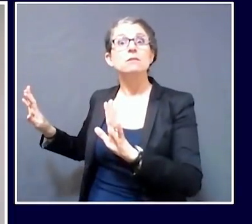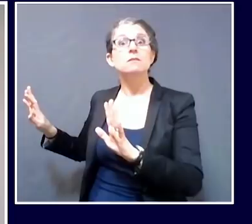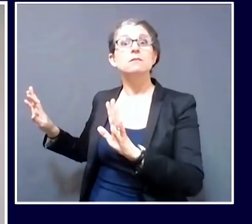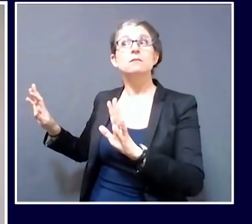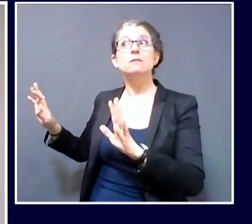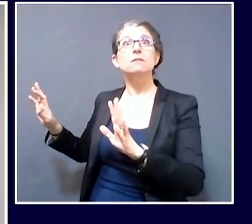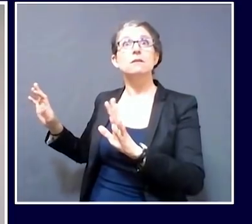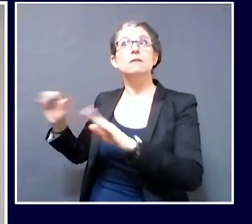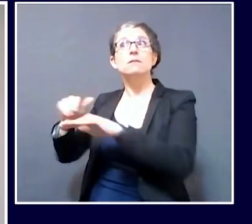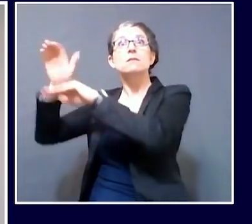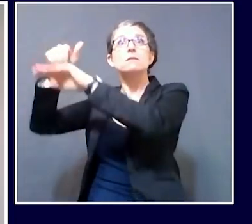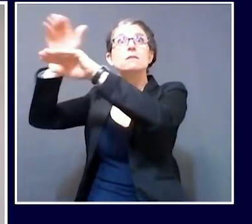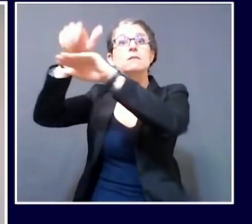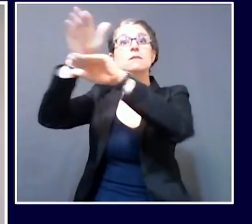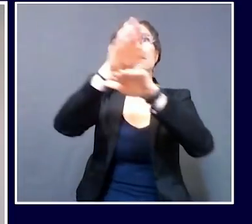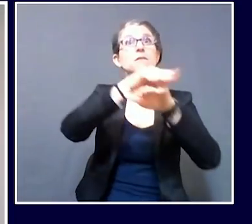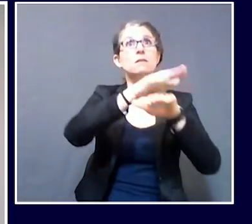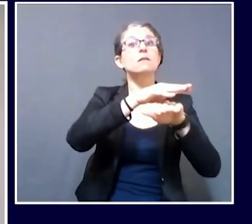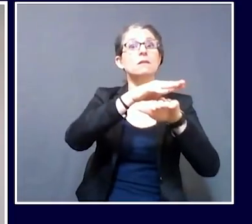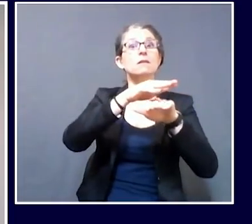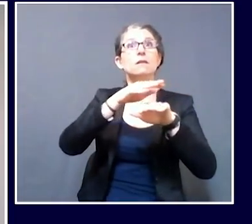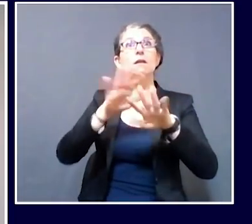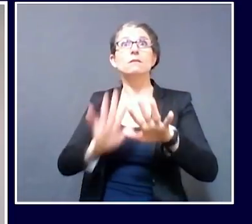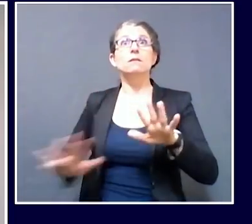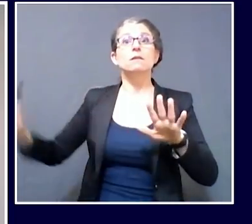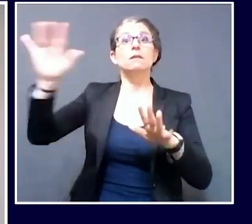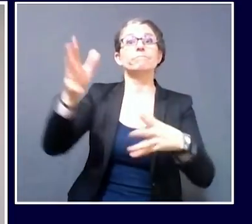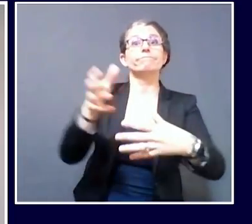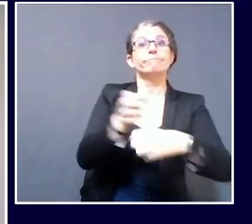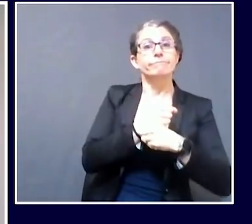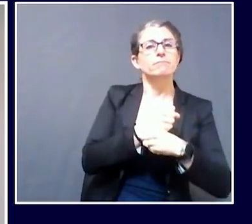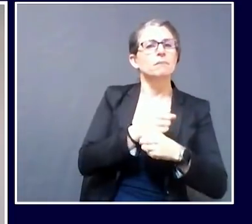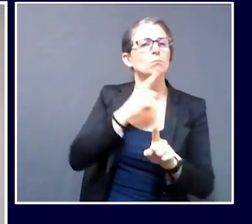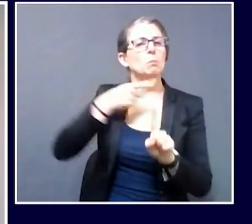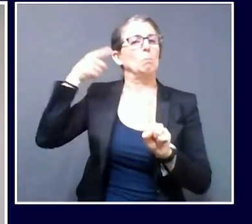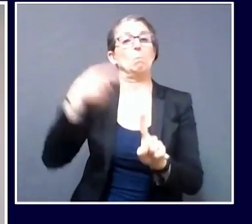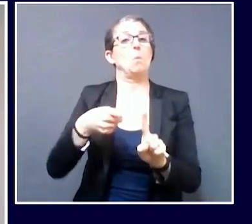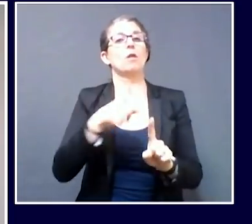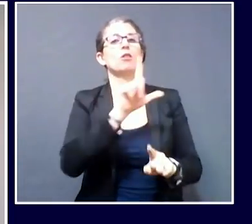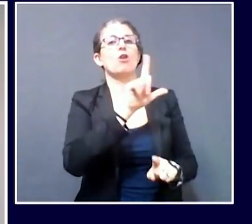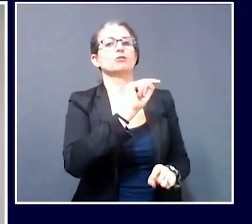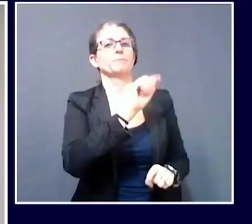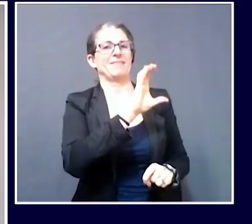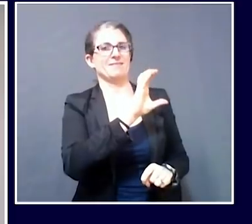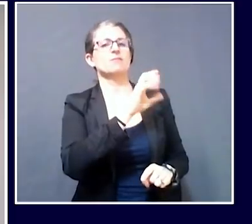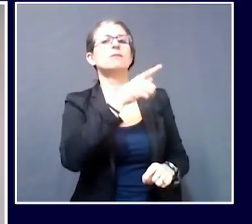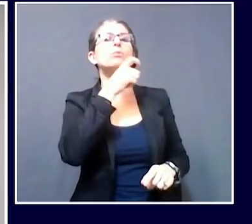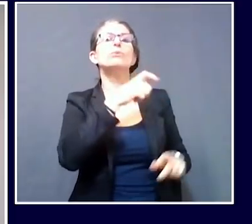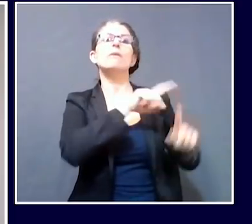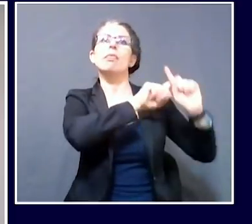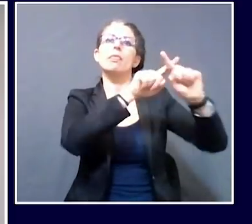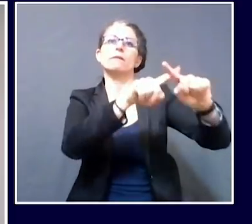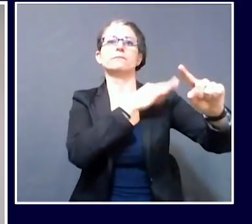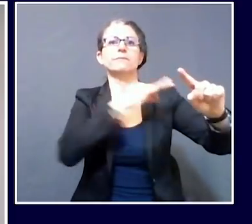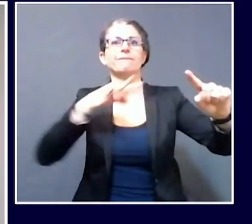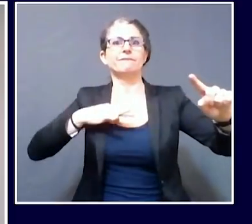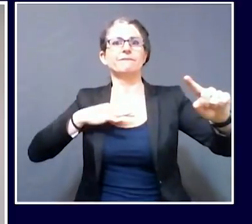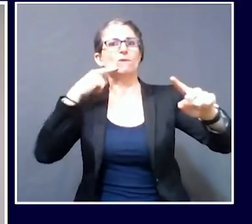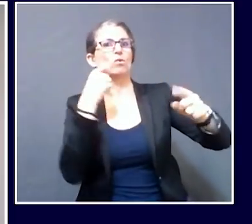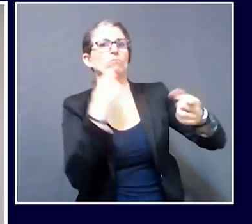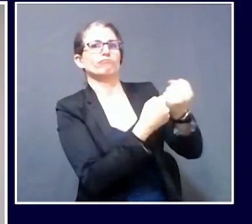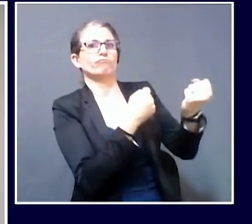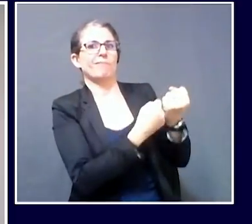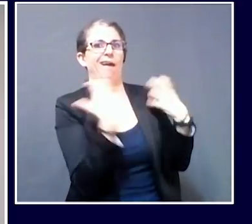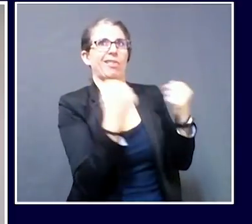organizations. The first are long-term care facilities, where we've seen a significant number of outbreaks nationwide. The